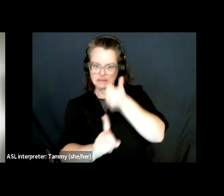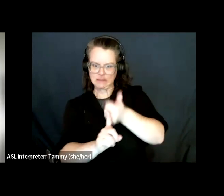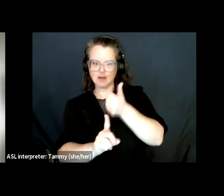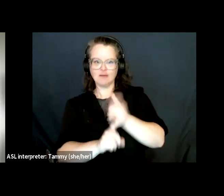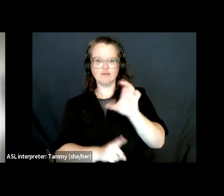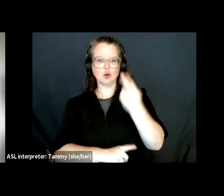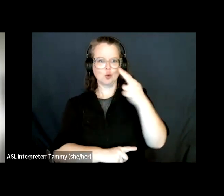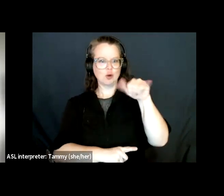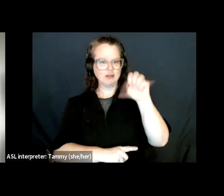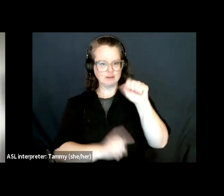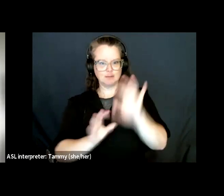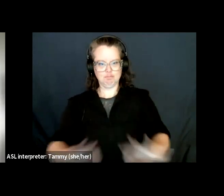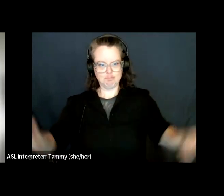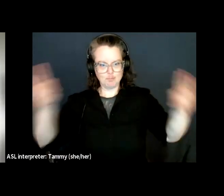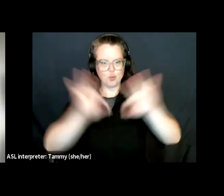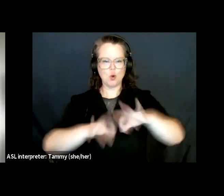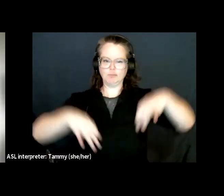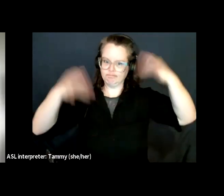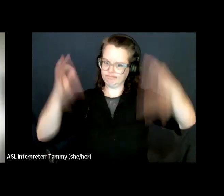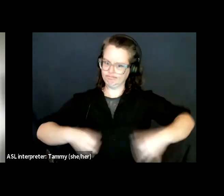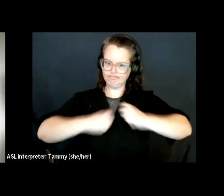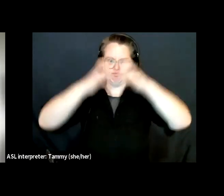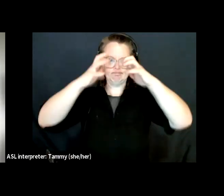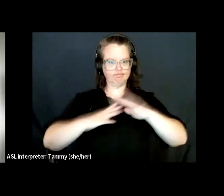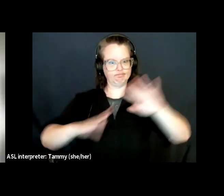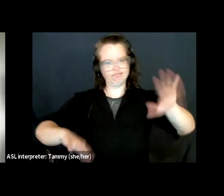feel safe and connected with their community.